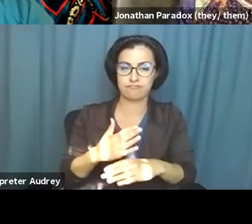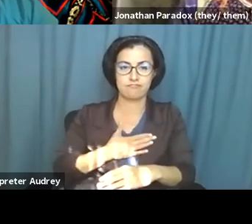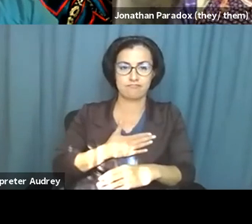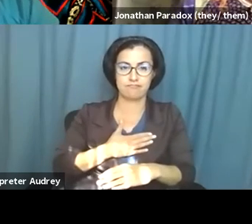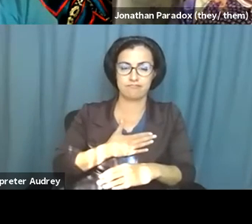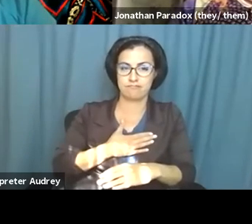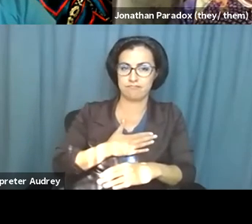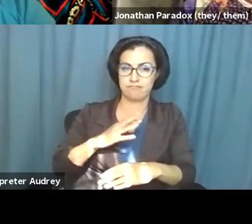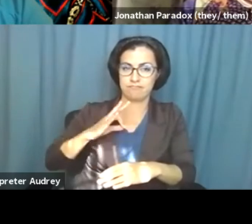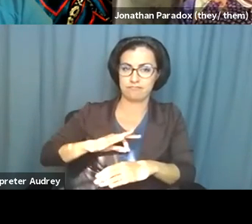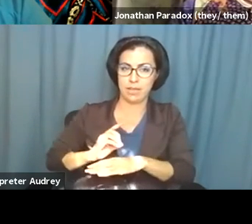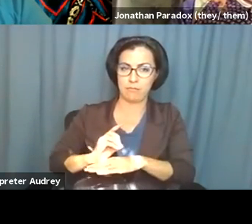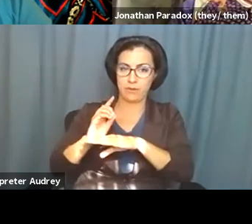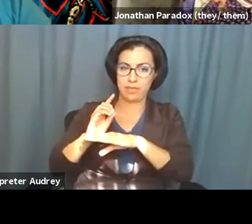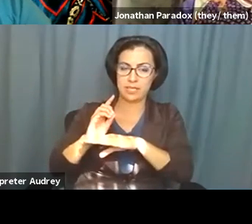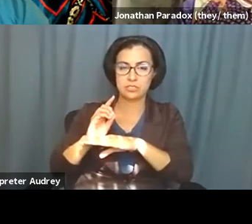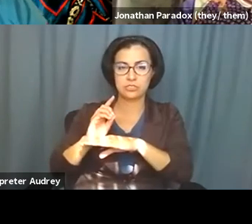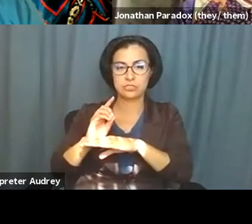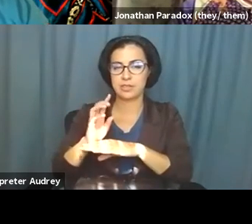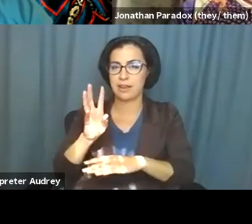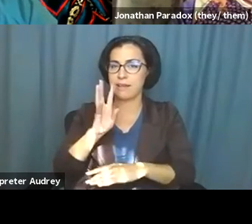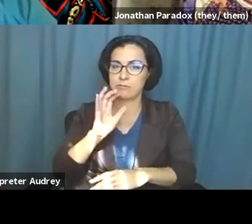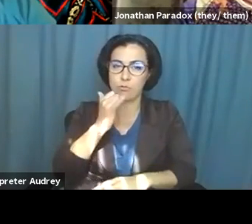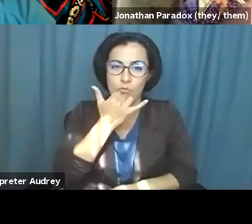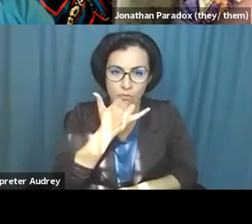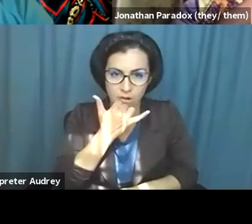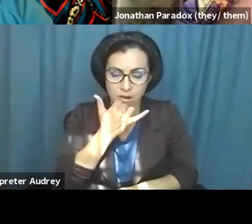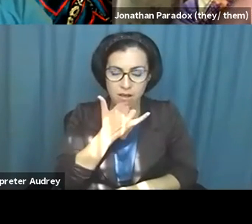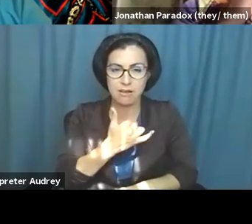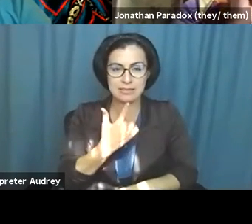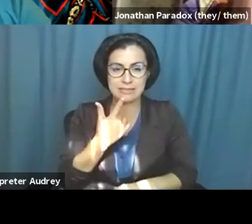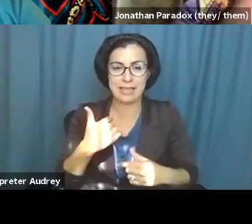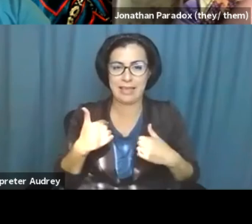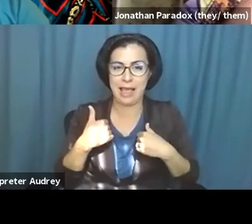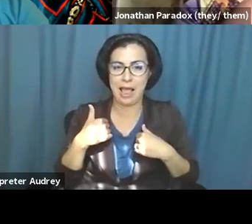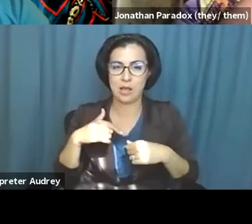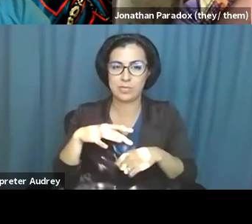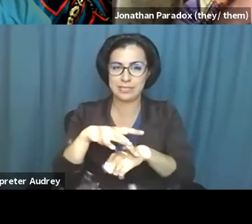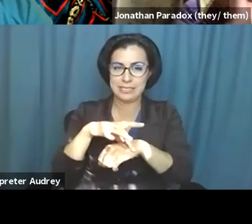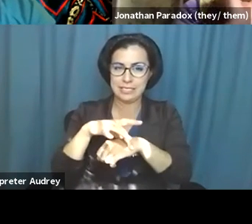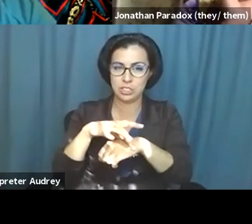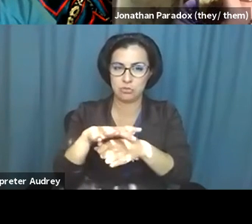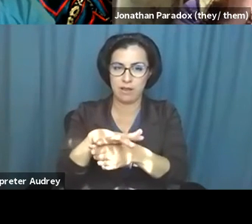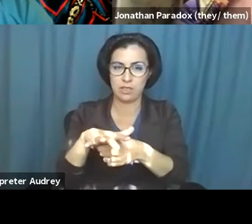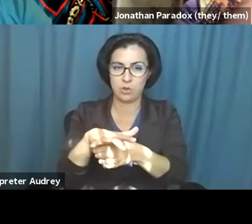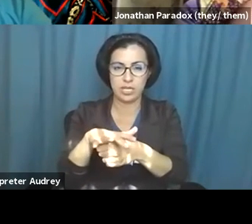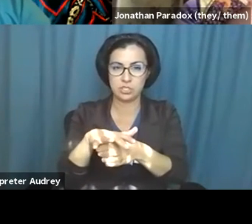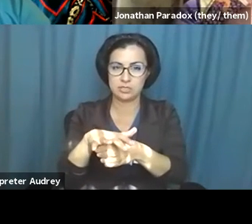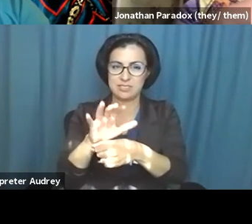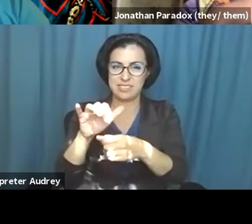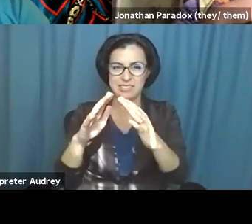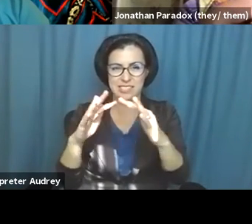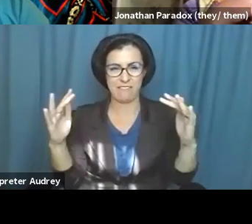I, um, misspoke by saying that I was in a geographical location that is diverse,